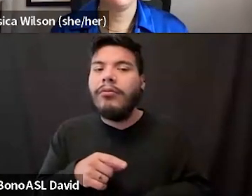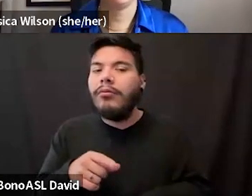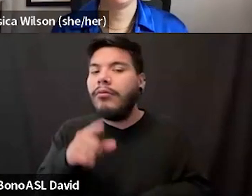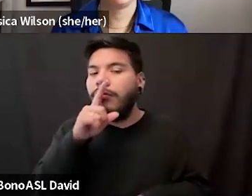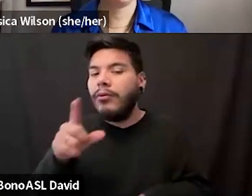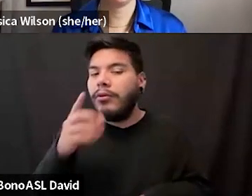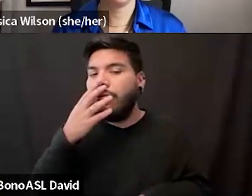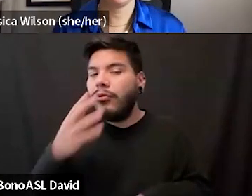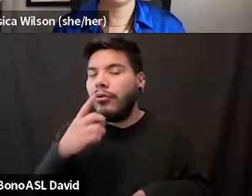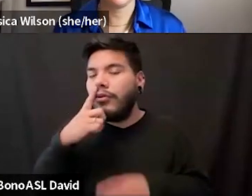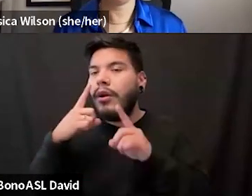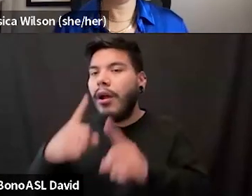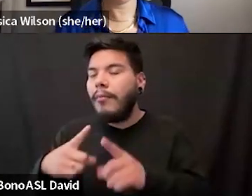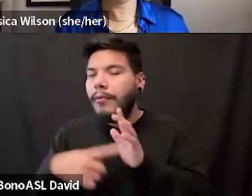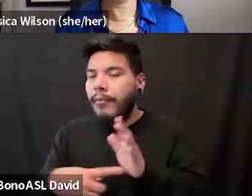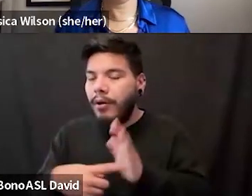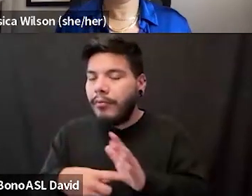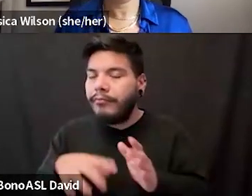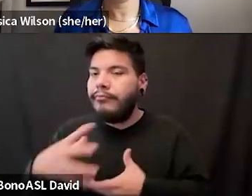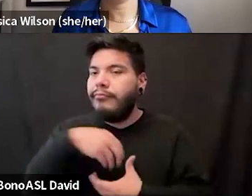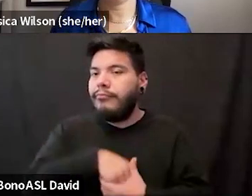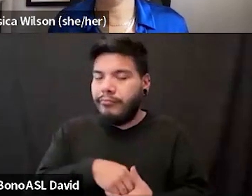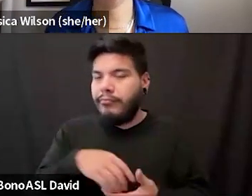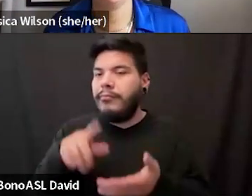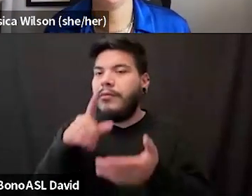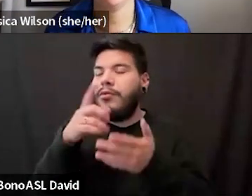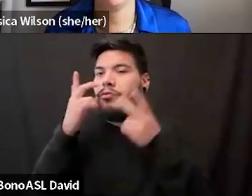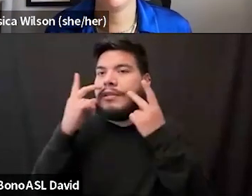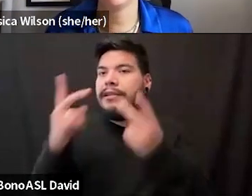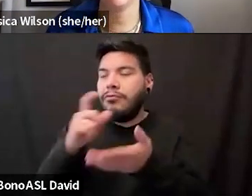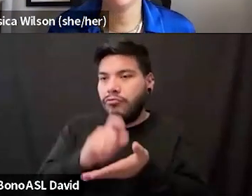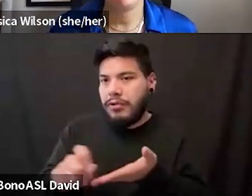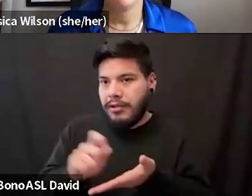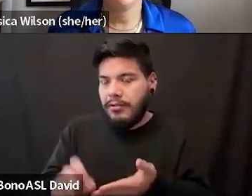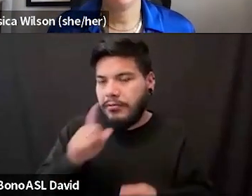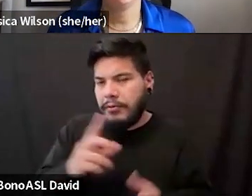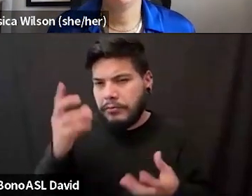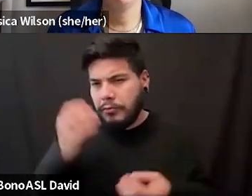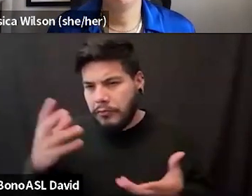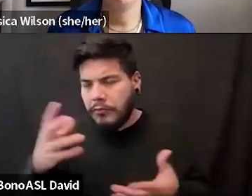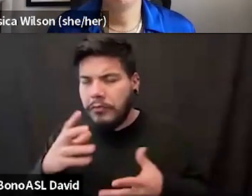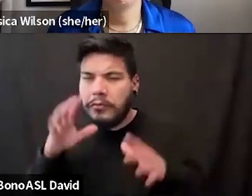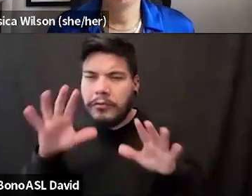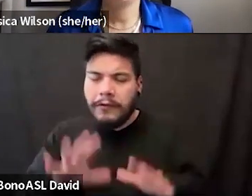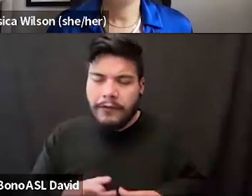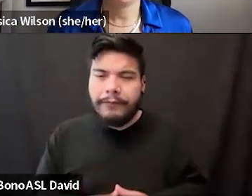embodiment and just being able to witness that as rewriting has been beautiful and wonderful. Um,